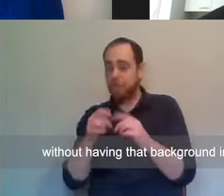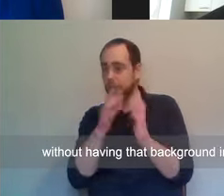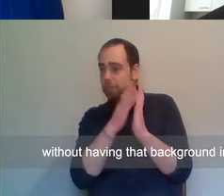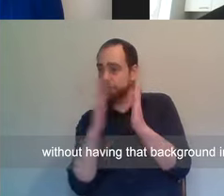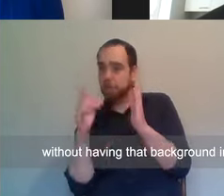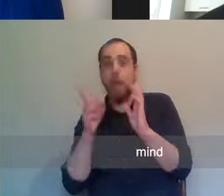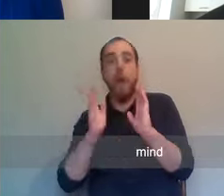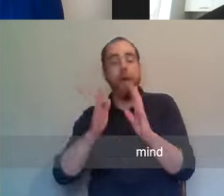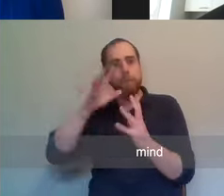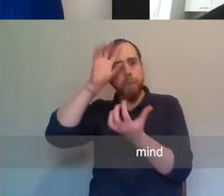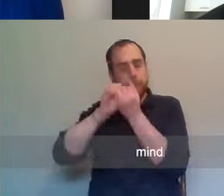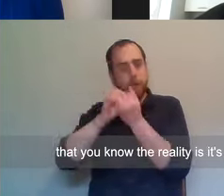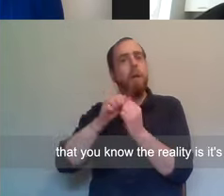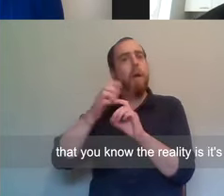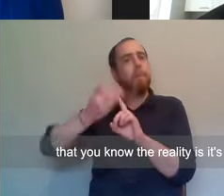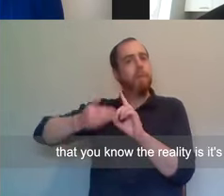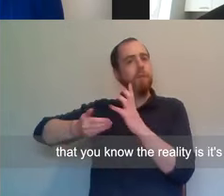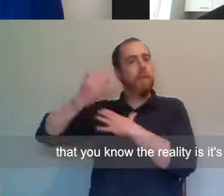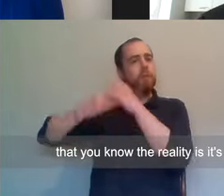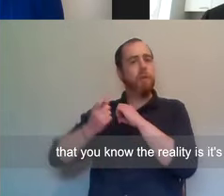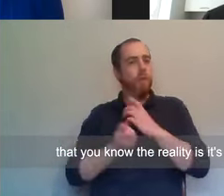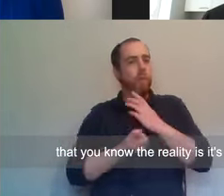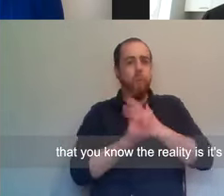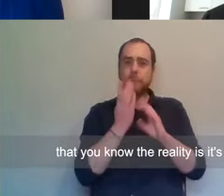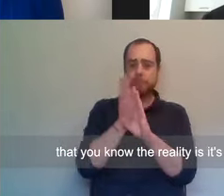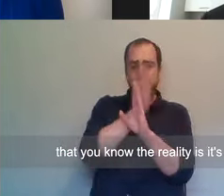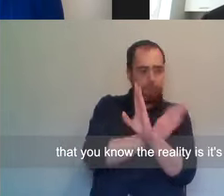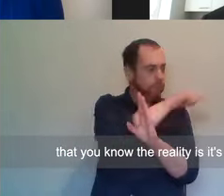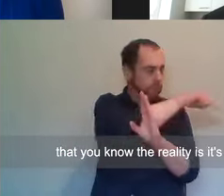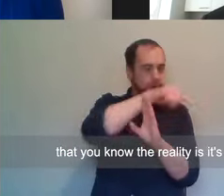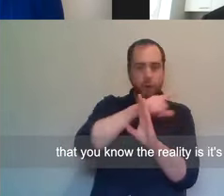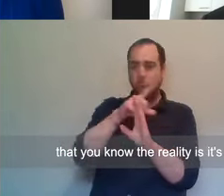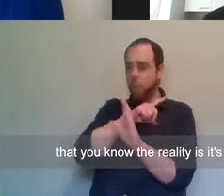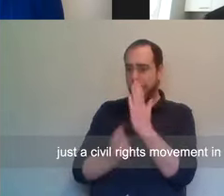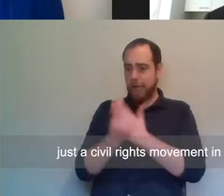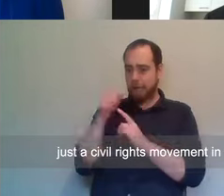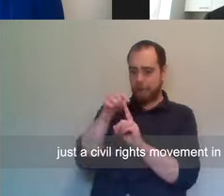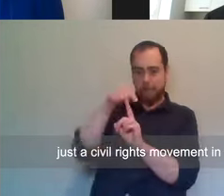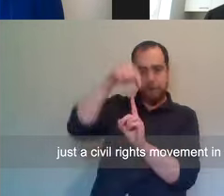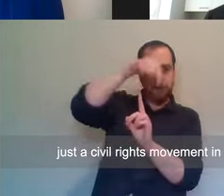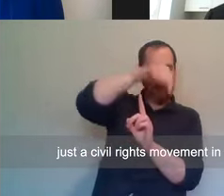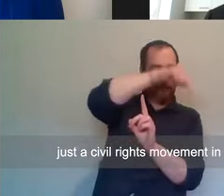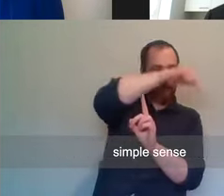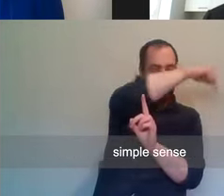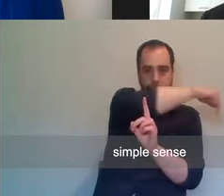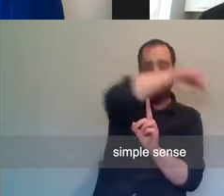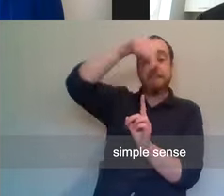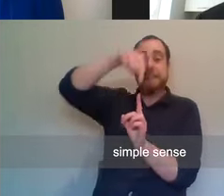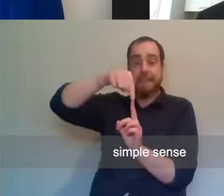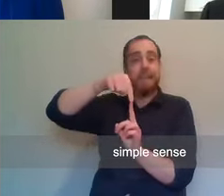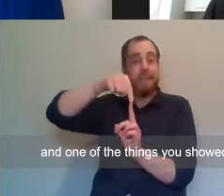in your mind, that, you know, the reality is, it's not just a civil rights movement in the simple sense.